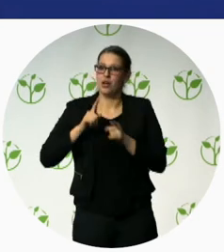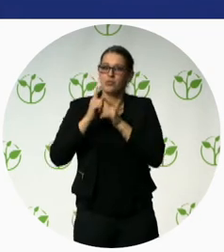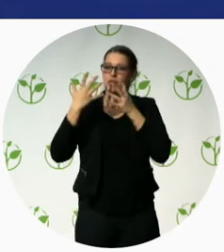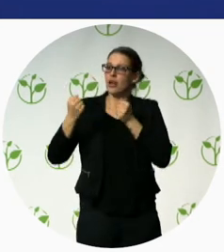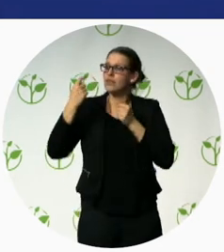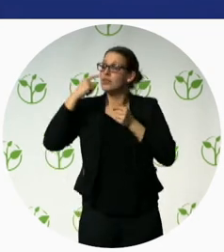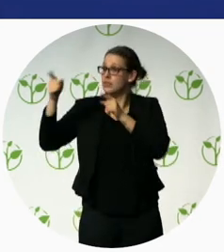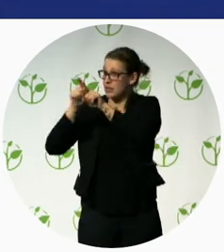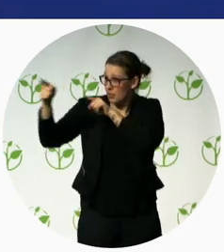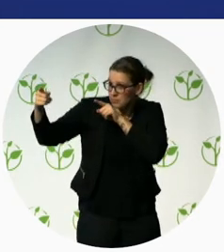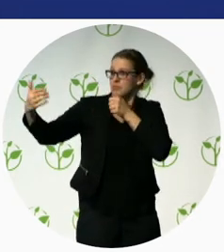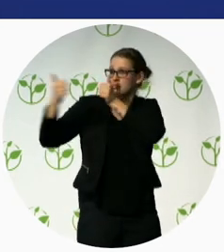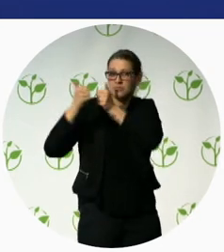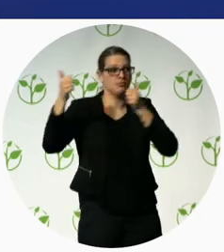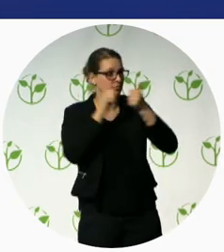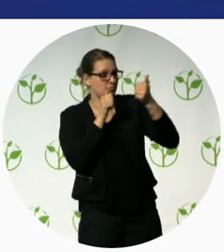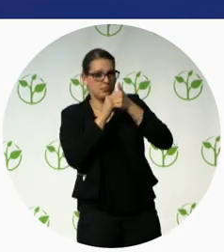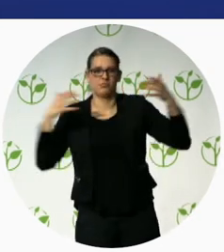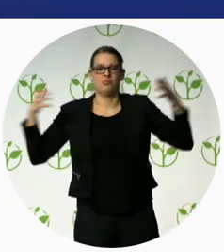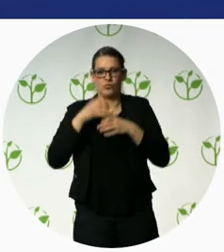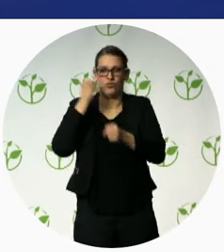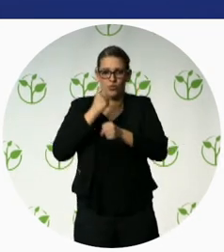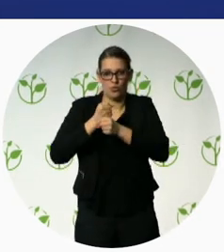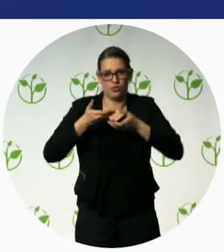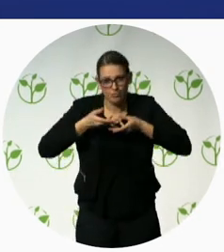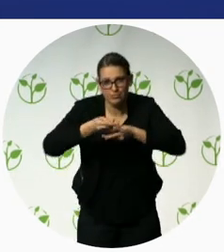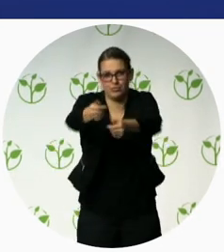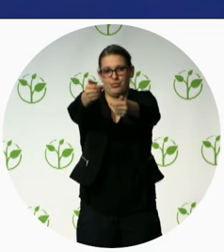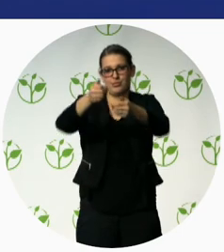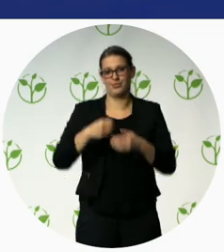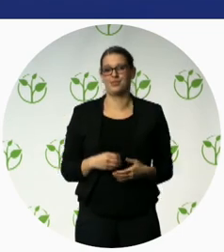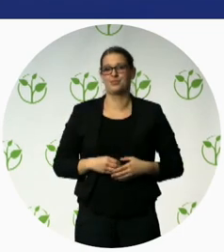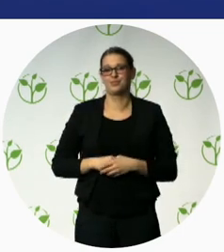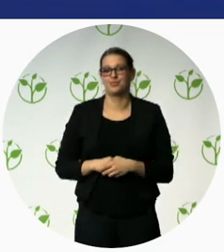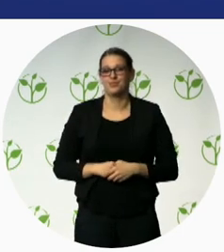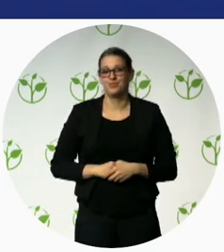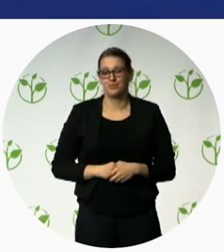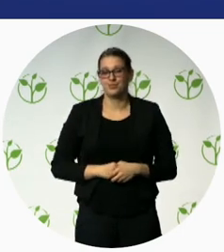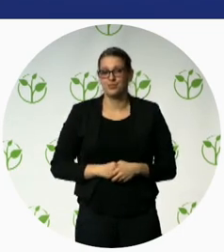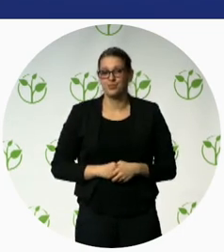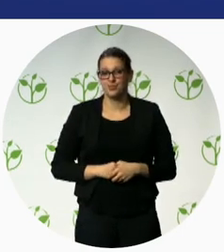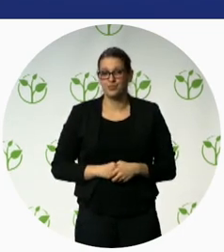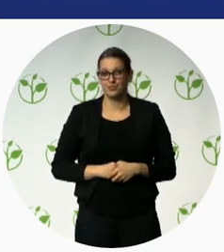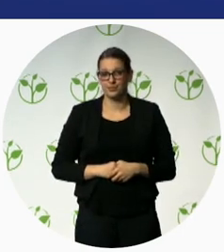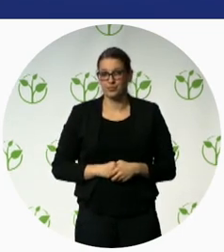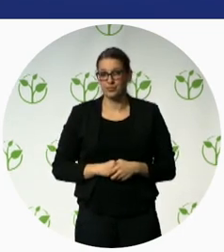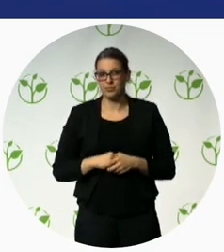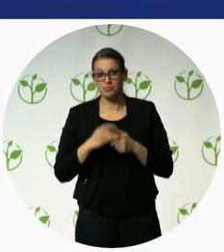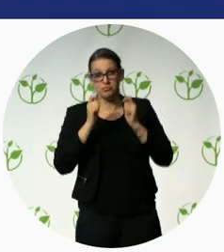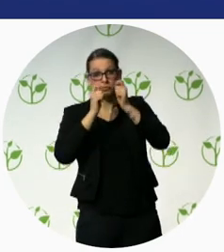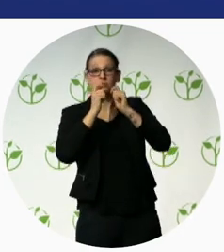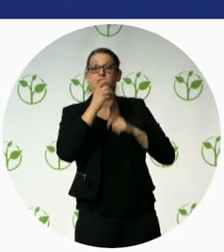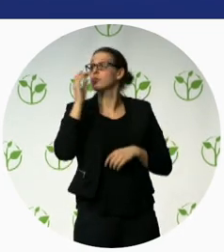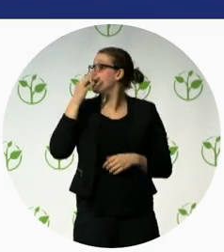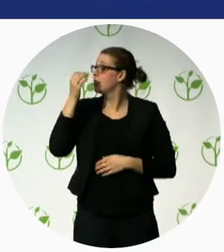Thank you for that positive advice as well. Another opportunity, is there any last questions or comments from the floor?